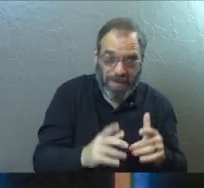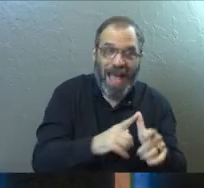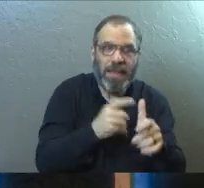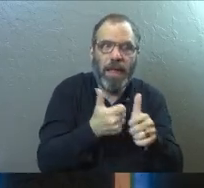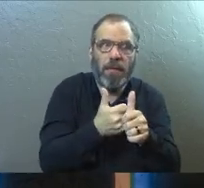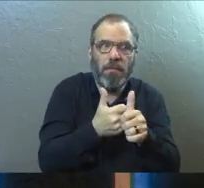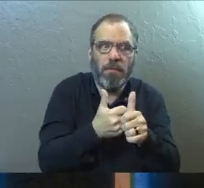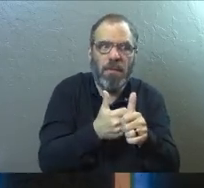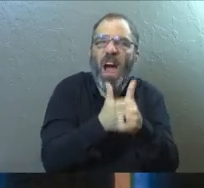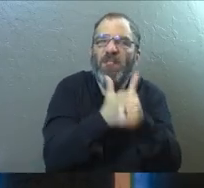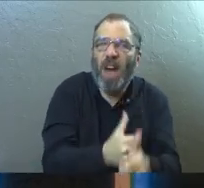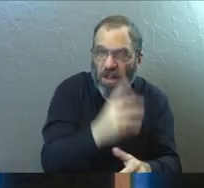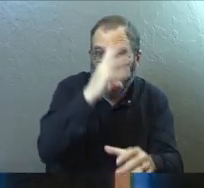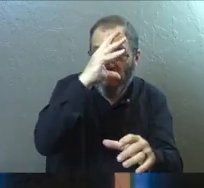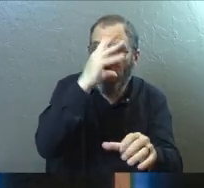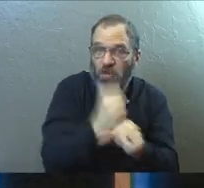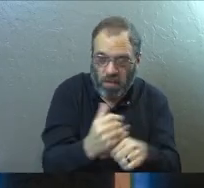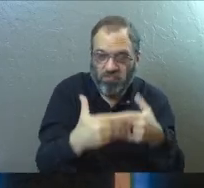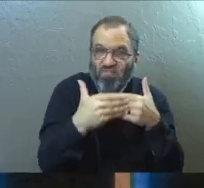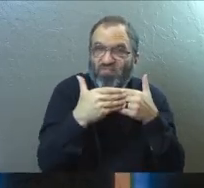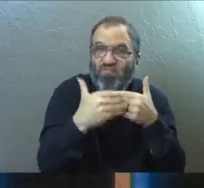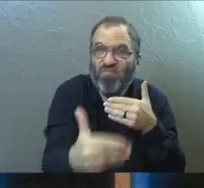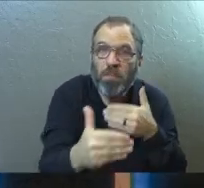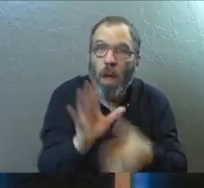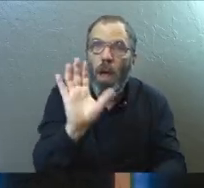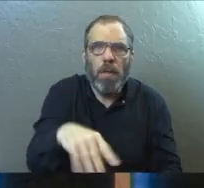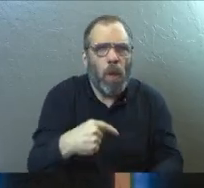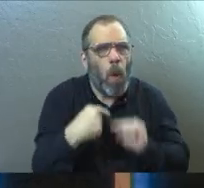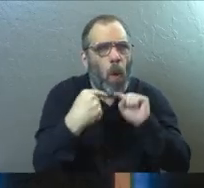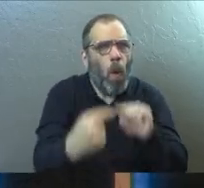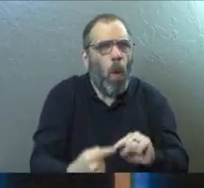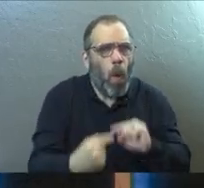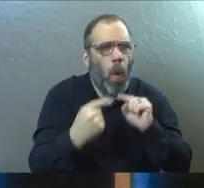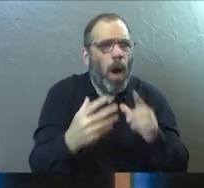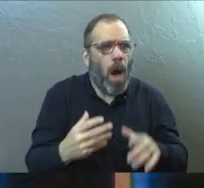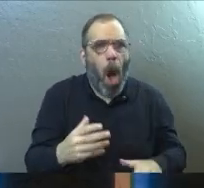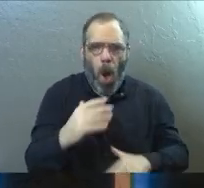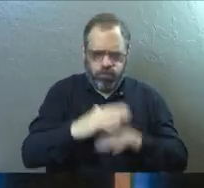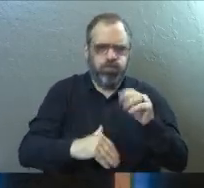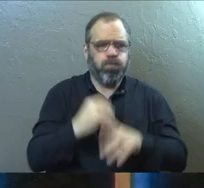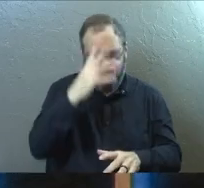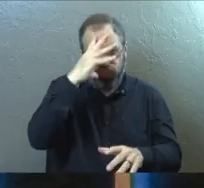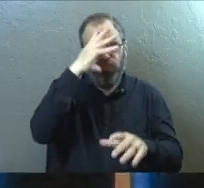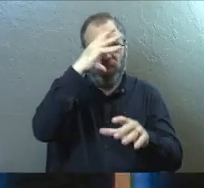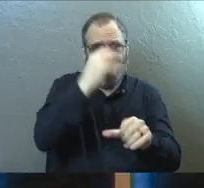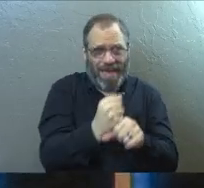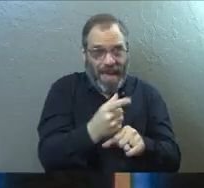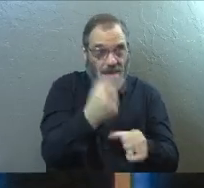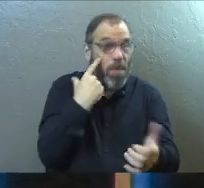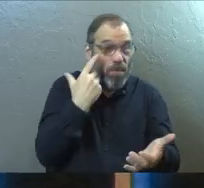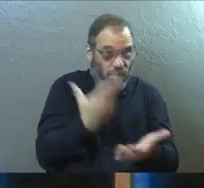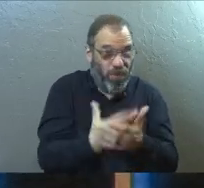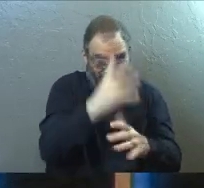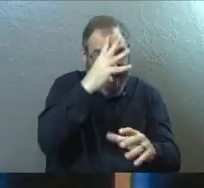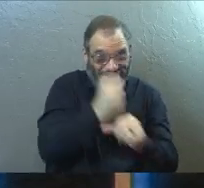act on trust the rest of your life. Some of you have struggled with that, where it's like we built some trust and they proved to me that they were trustworthy.